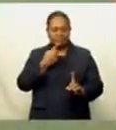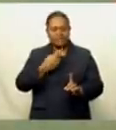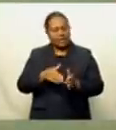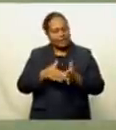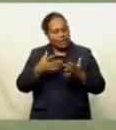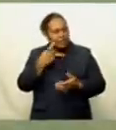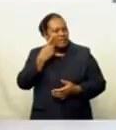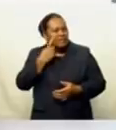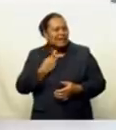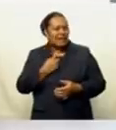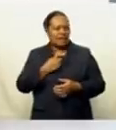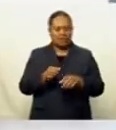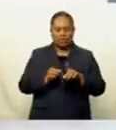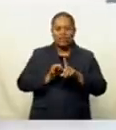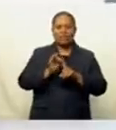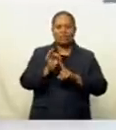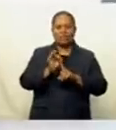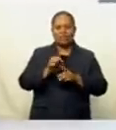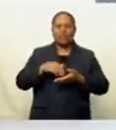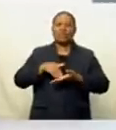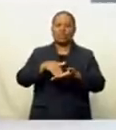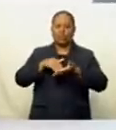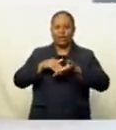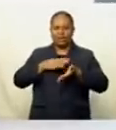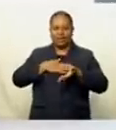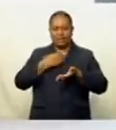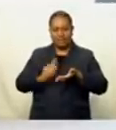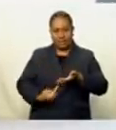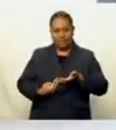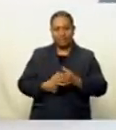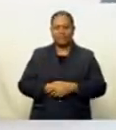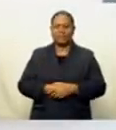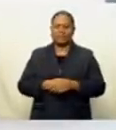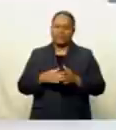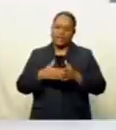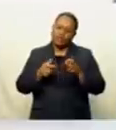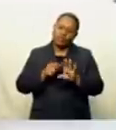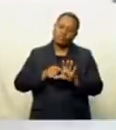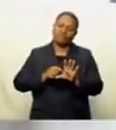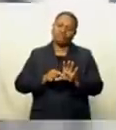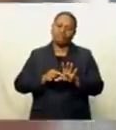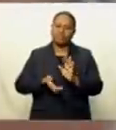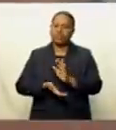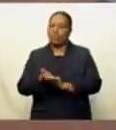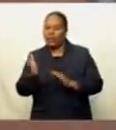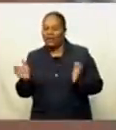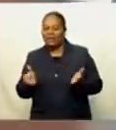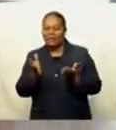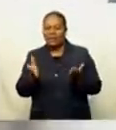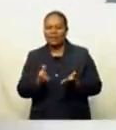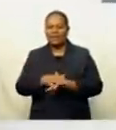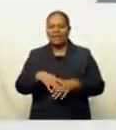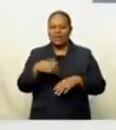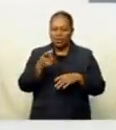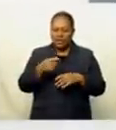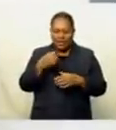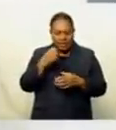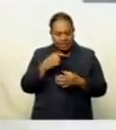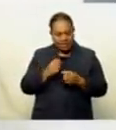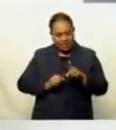improve on personally to help myself, especially when I'm out there playing. And this will only improve with more training